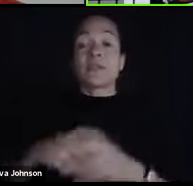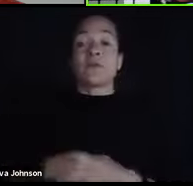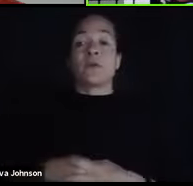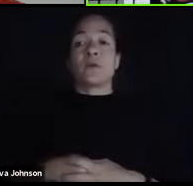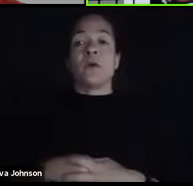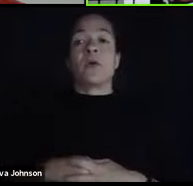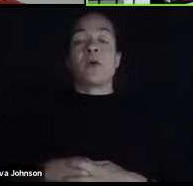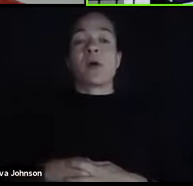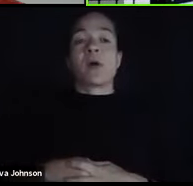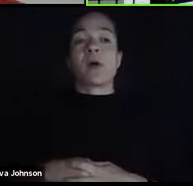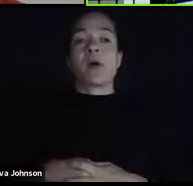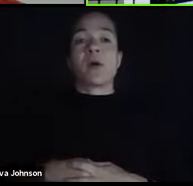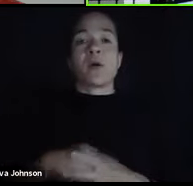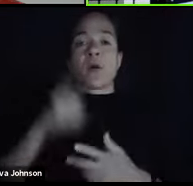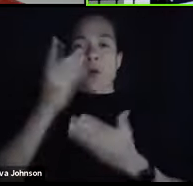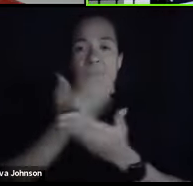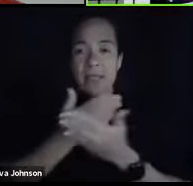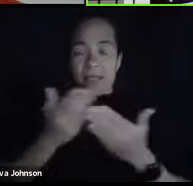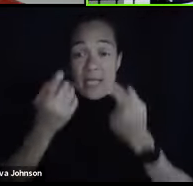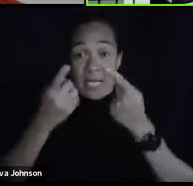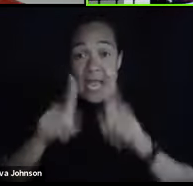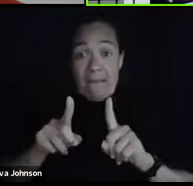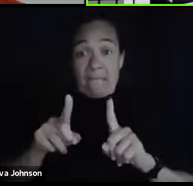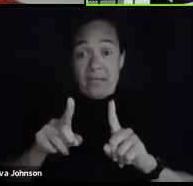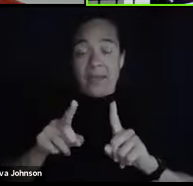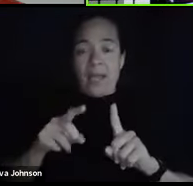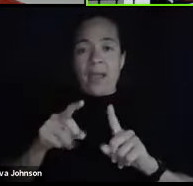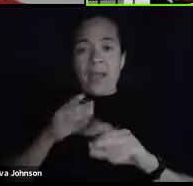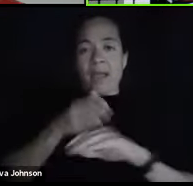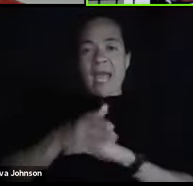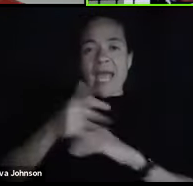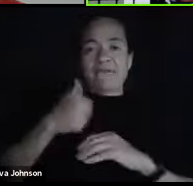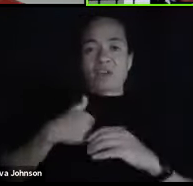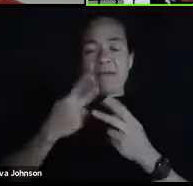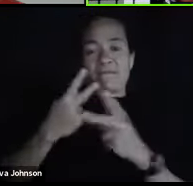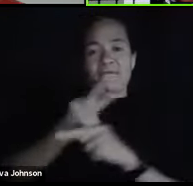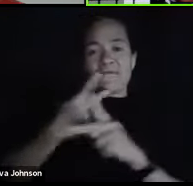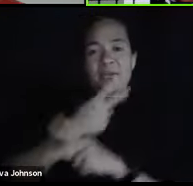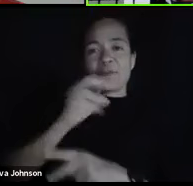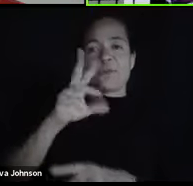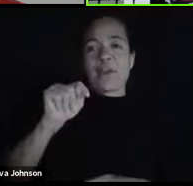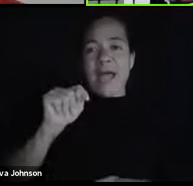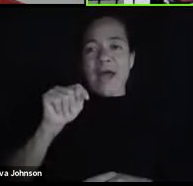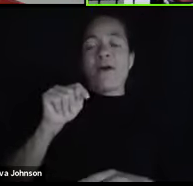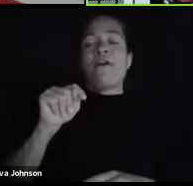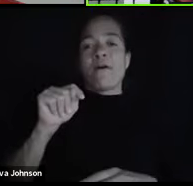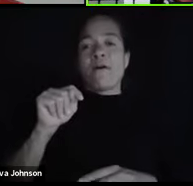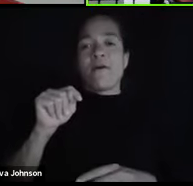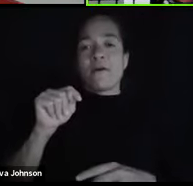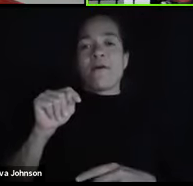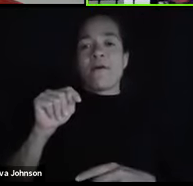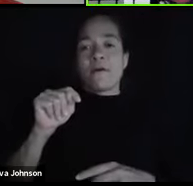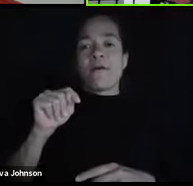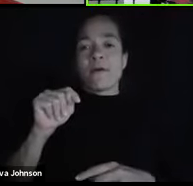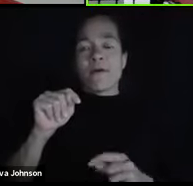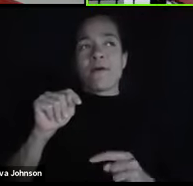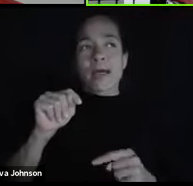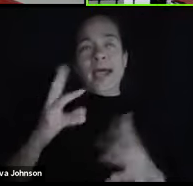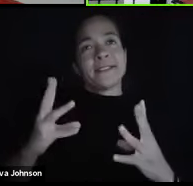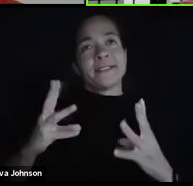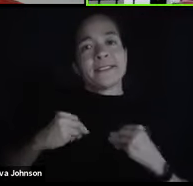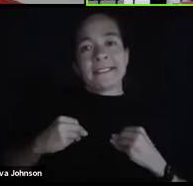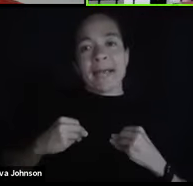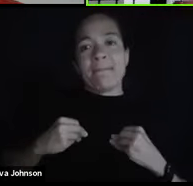figured out how to really be successful and get off my high horse and accept that advisors